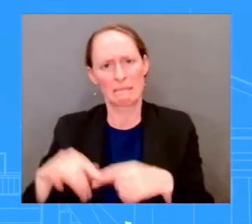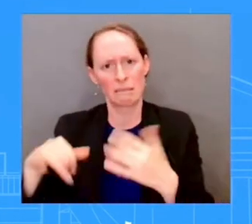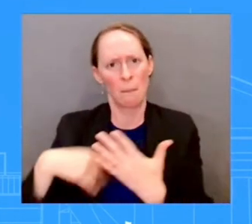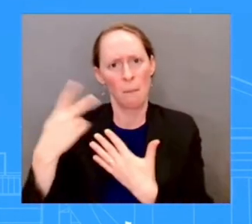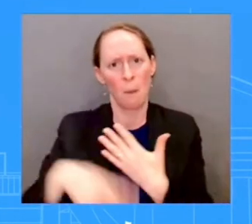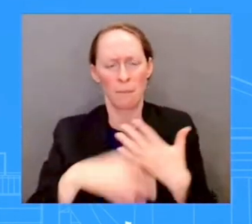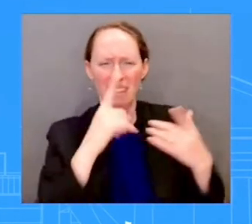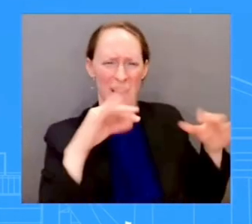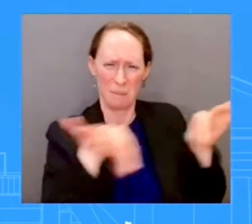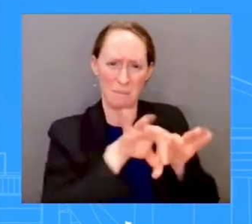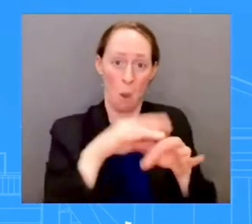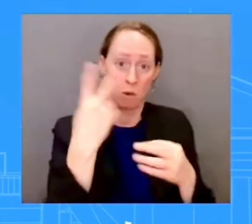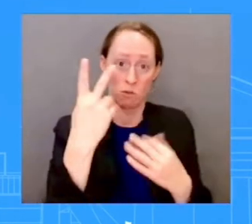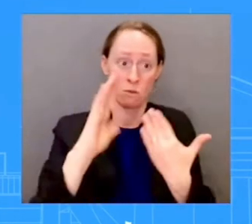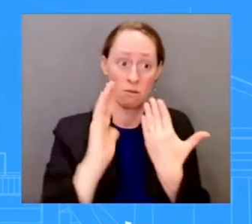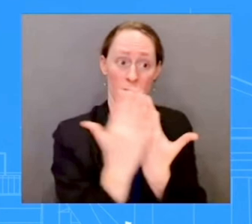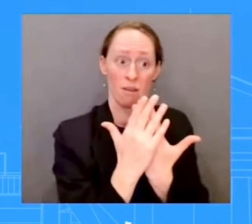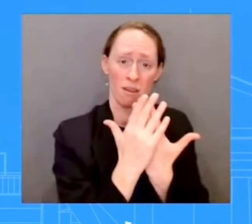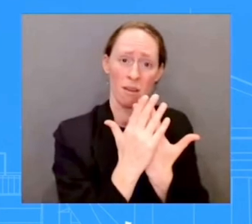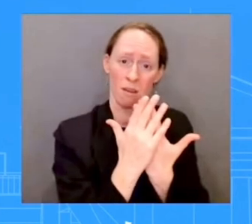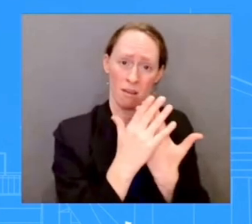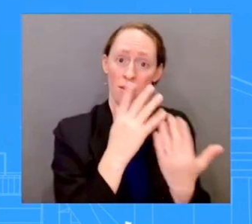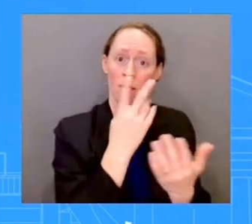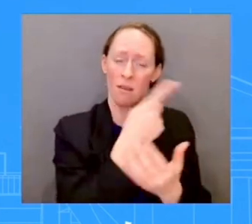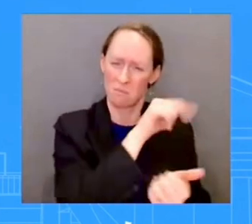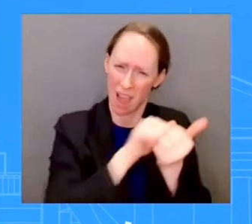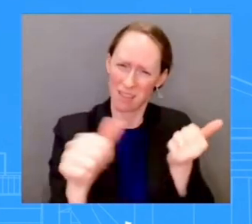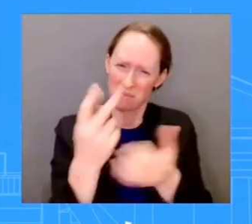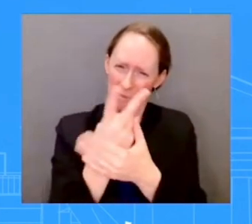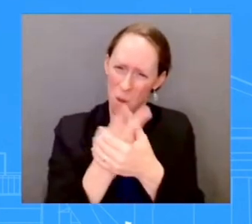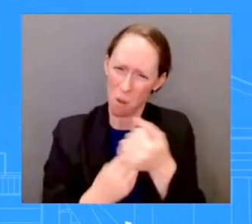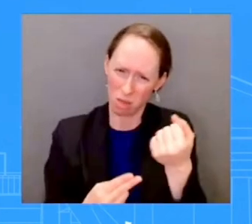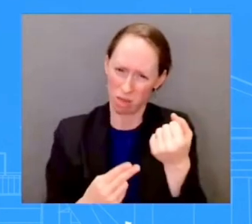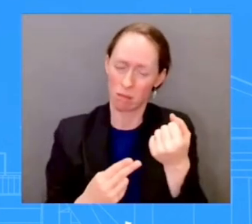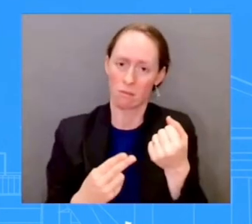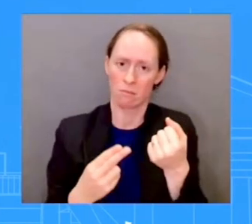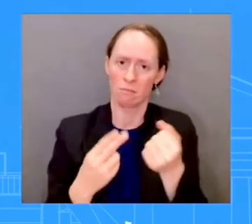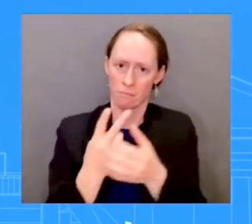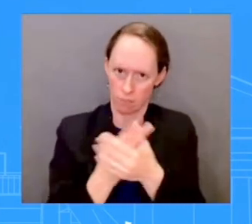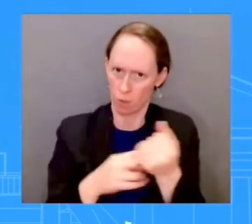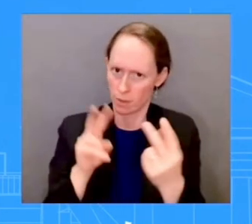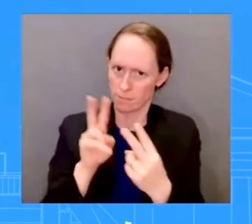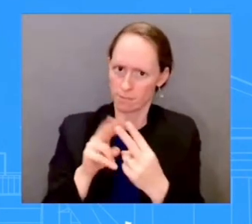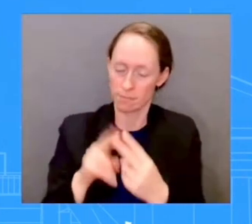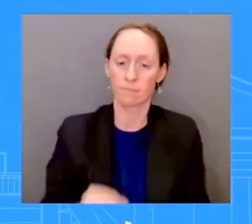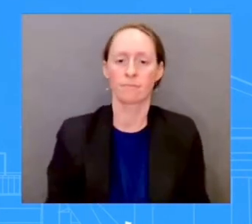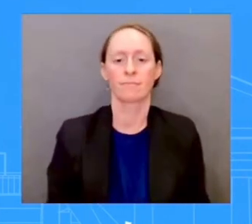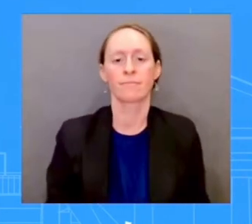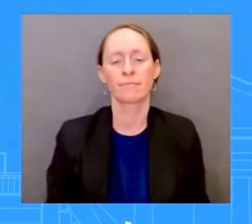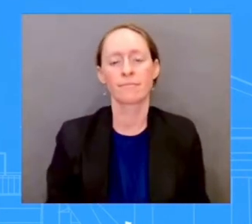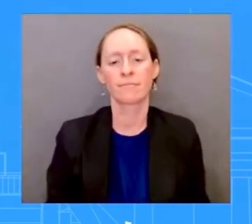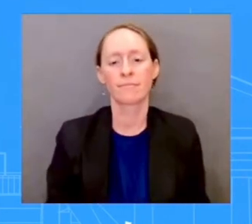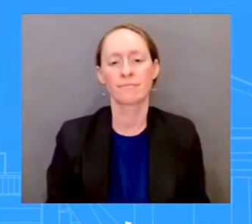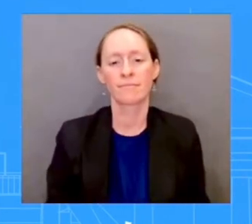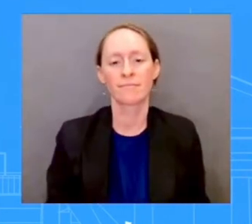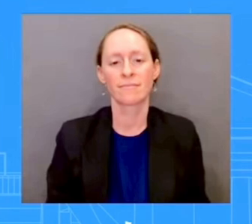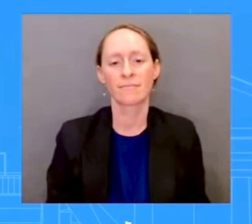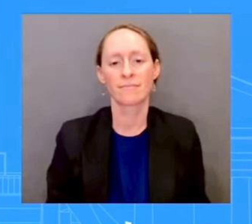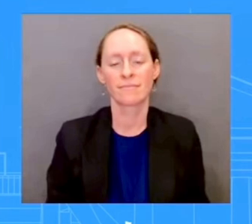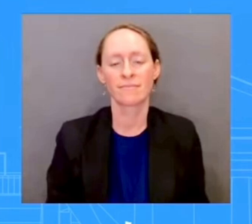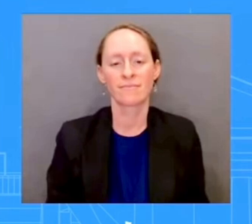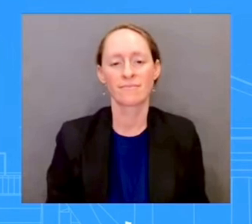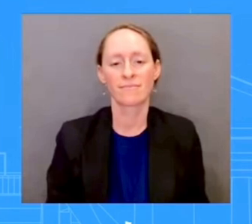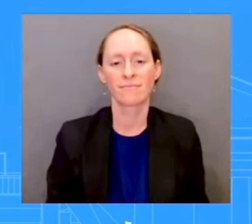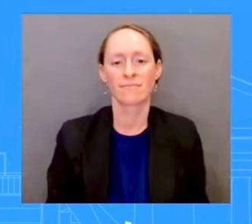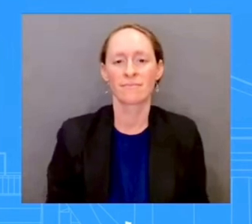packages I just laid out with a continuing resolution to prevent a government shutdown. This is something that Congress can do. They can prevent